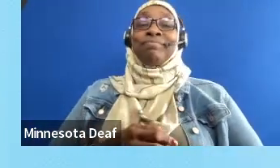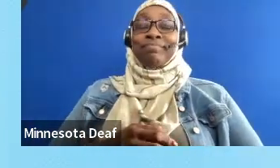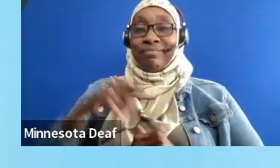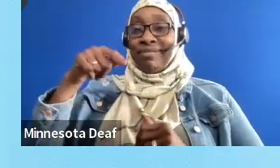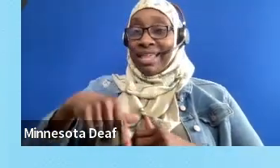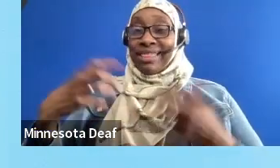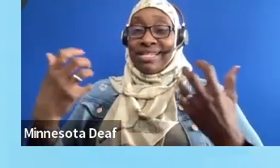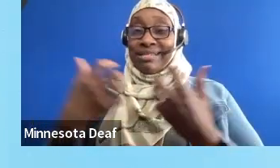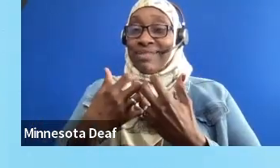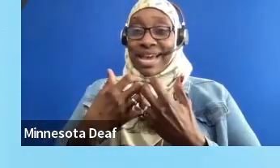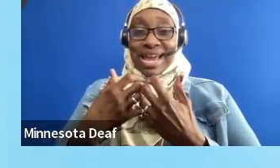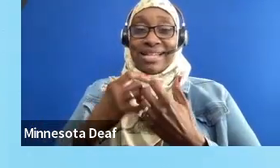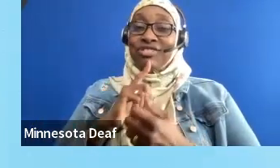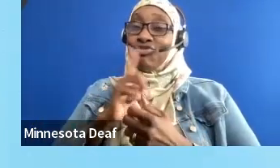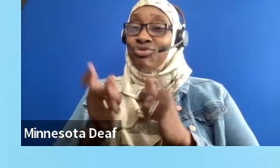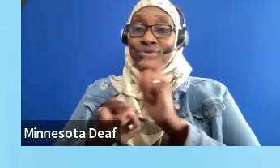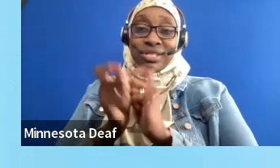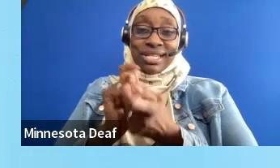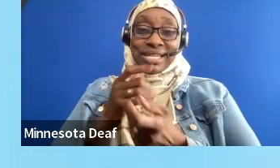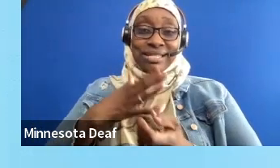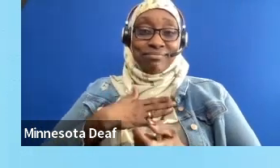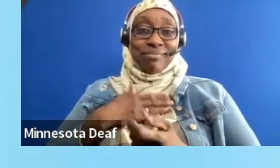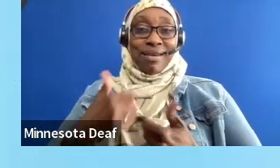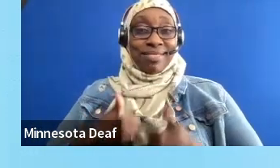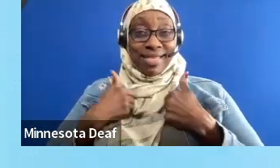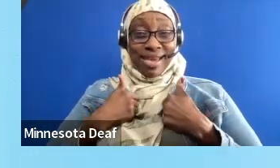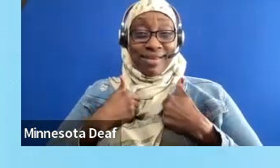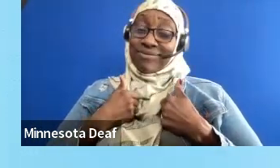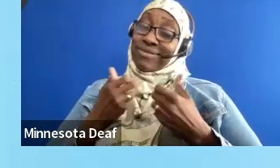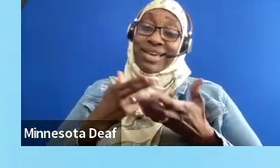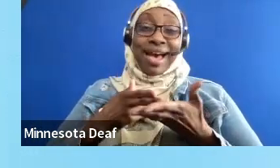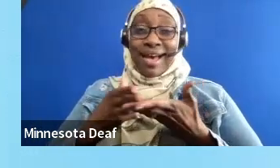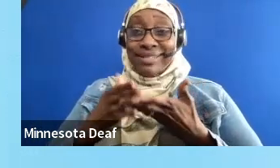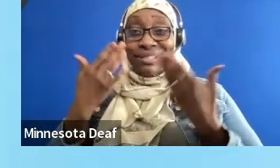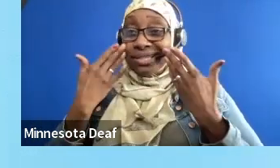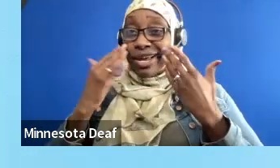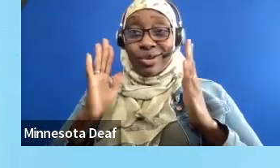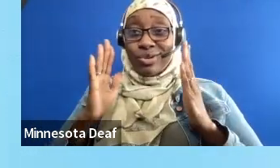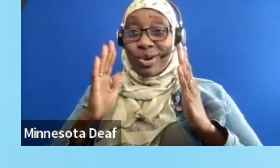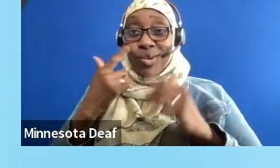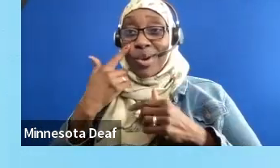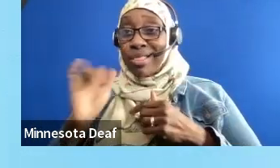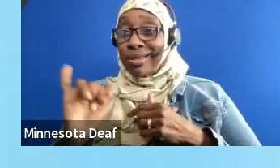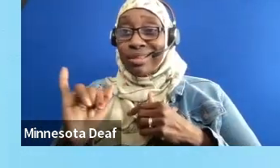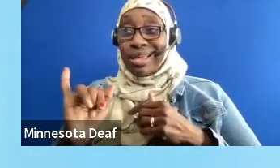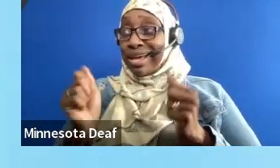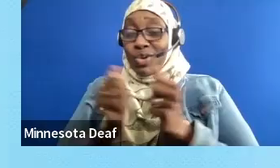I really don't know kind of what this would look like without the past four years working with